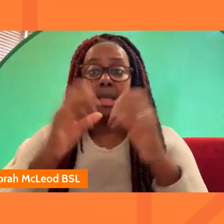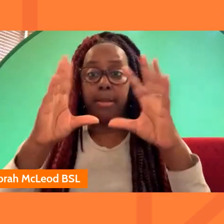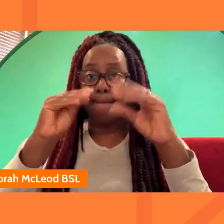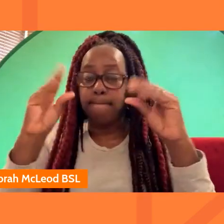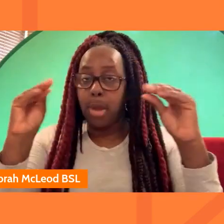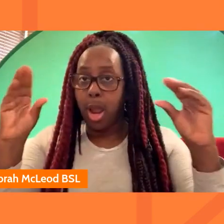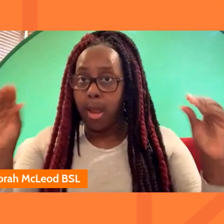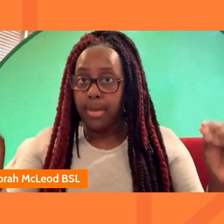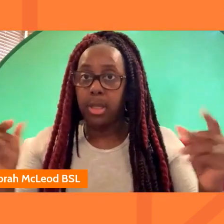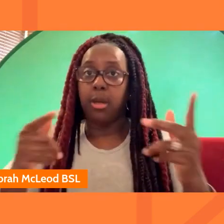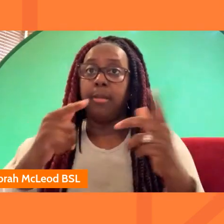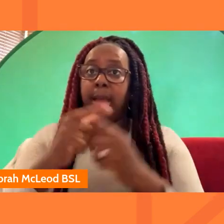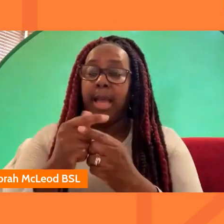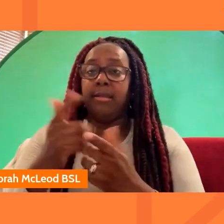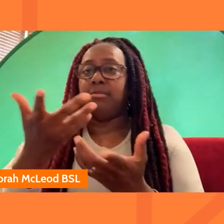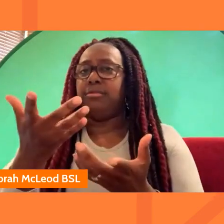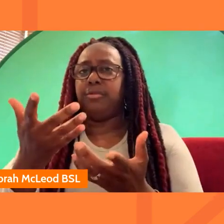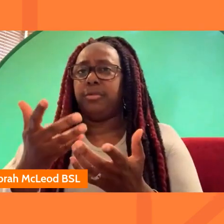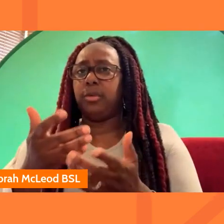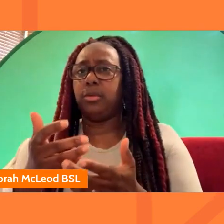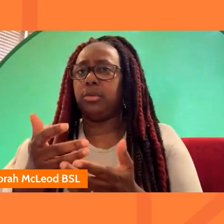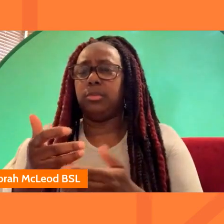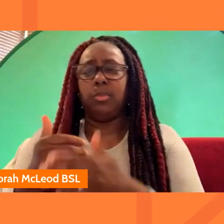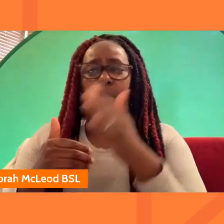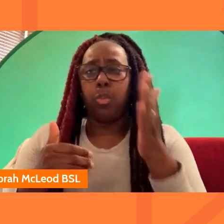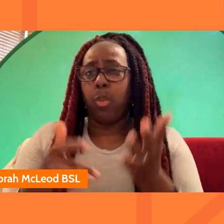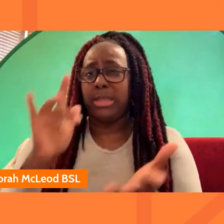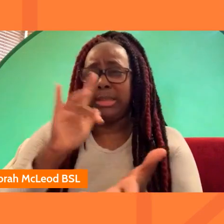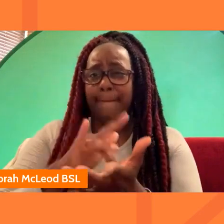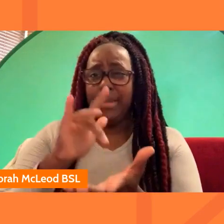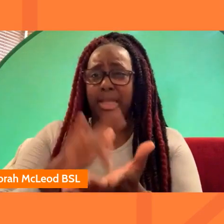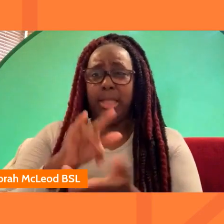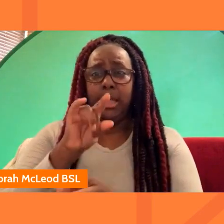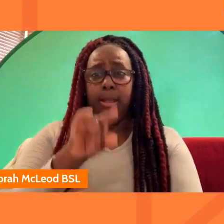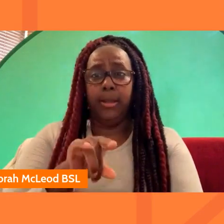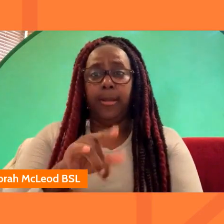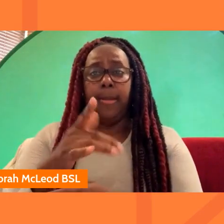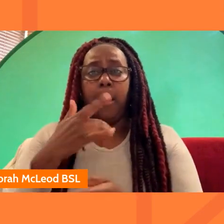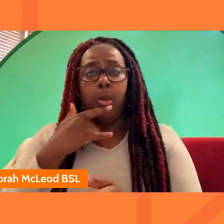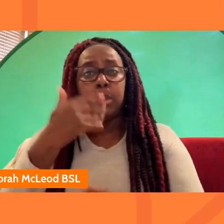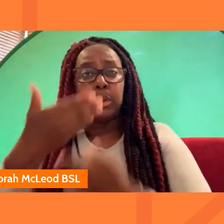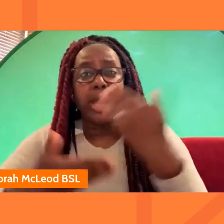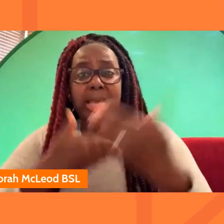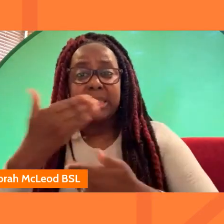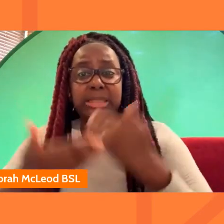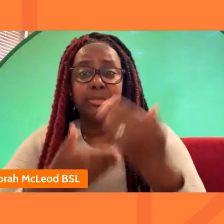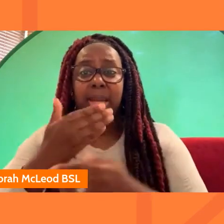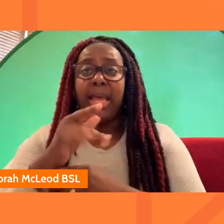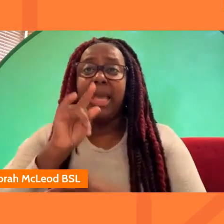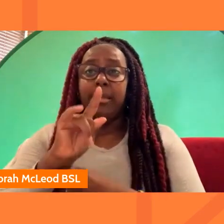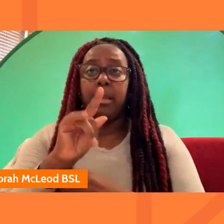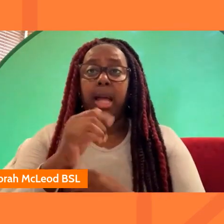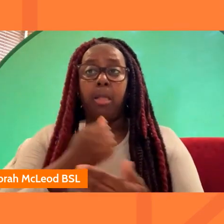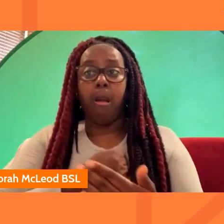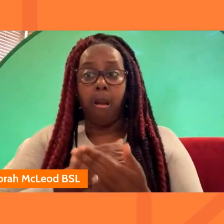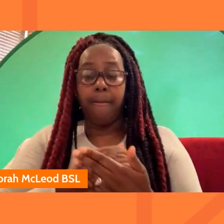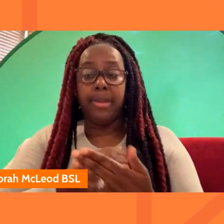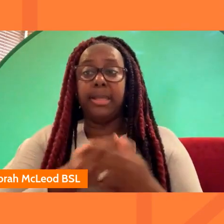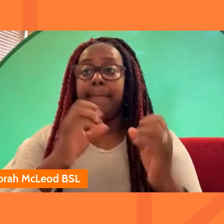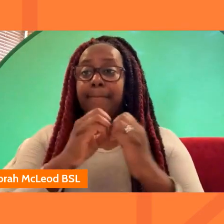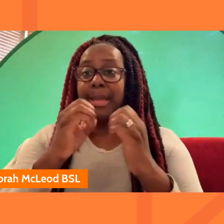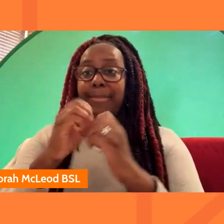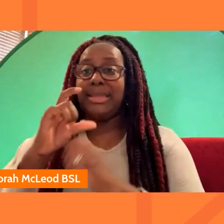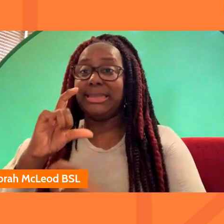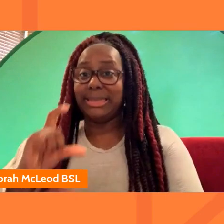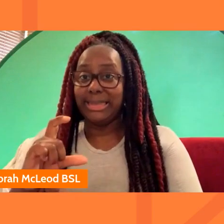for the wider west midlands region um before i get to them i want to talk to you a bit about what i consider the heartbeat of the bbc and